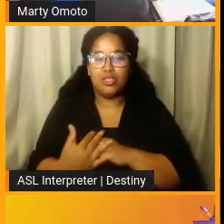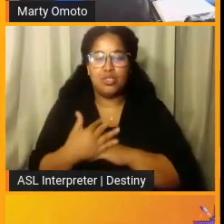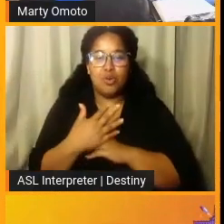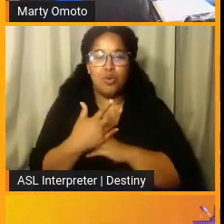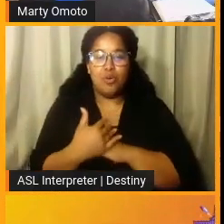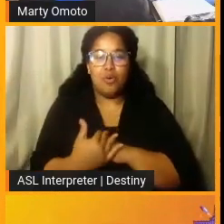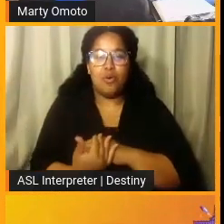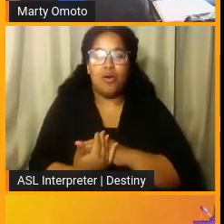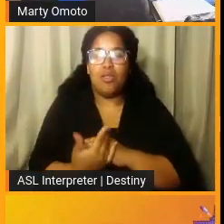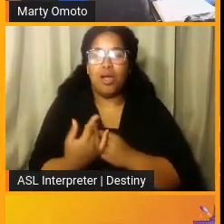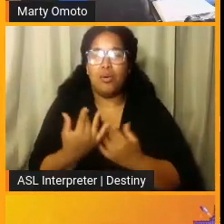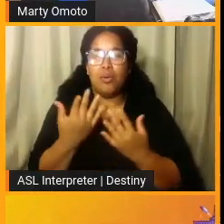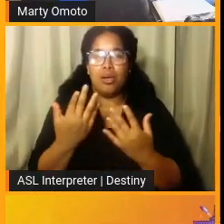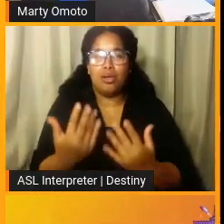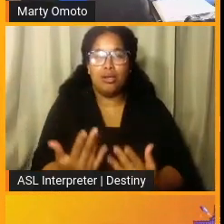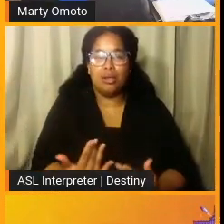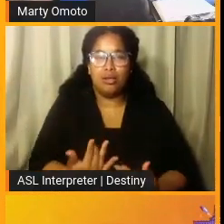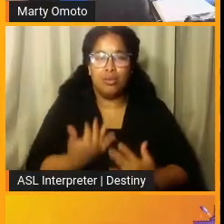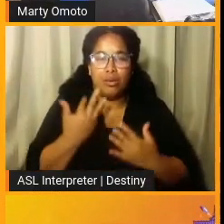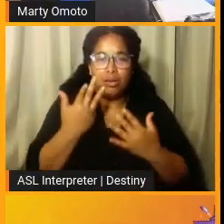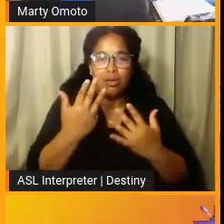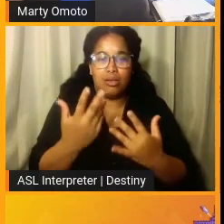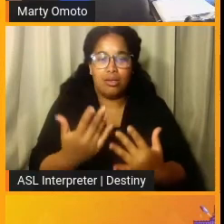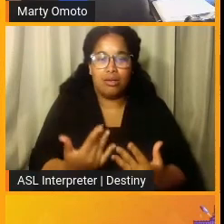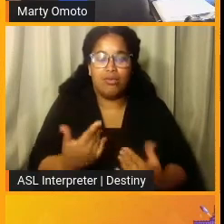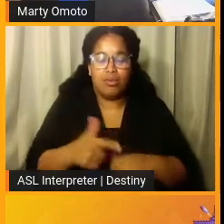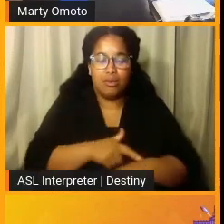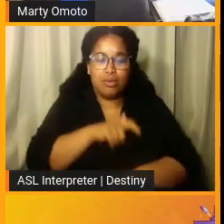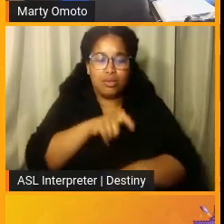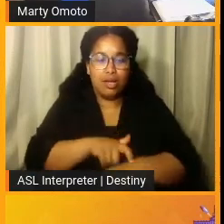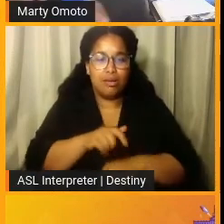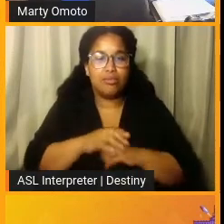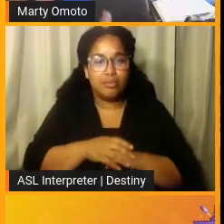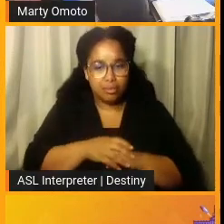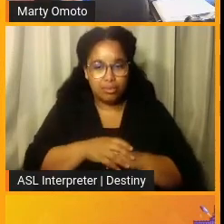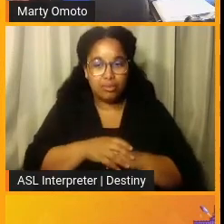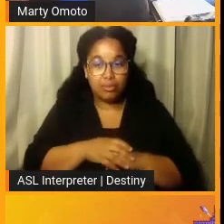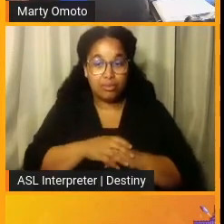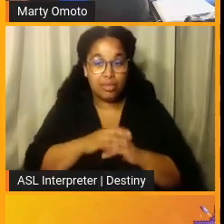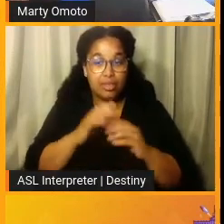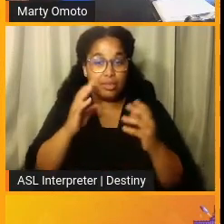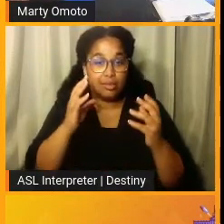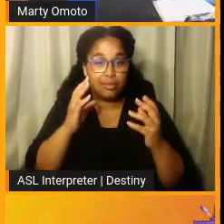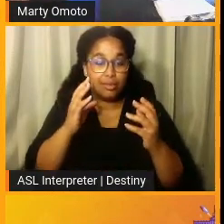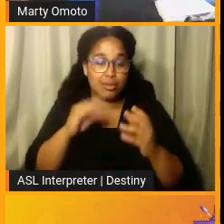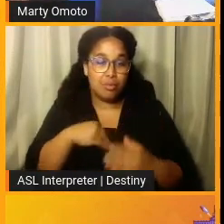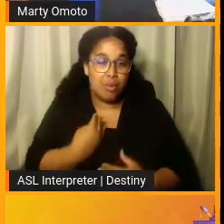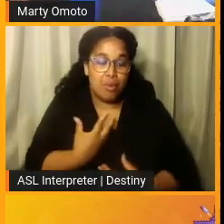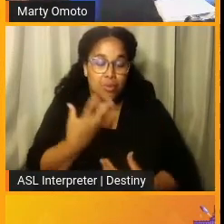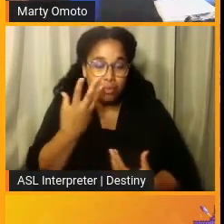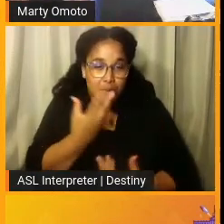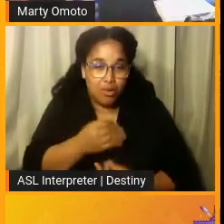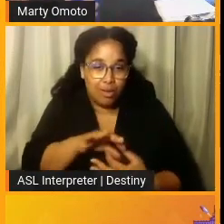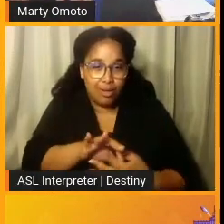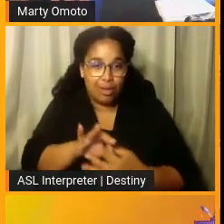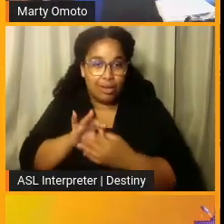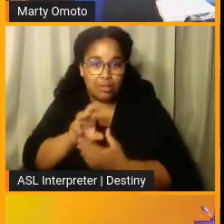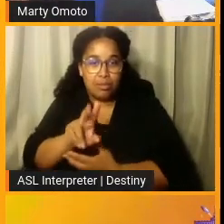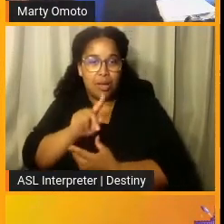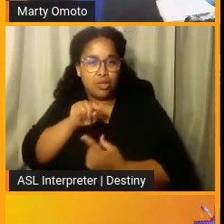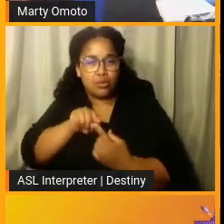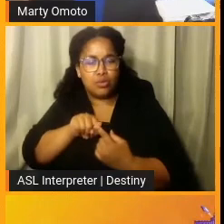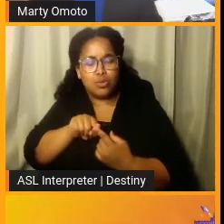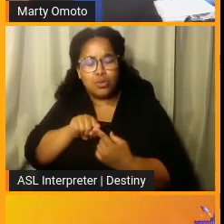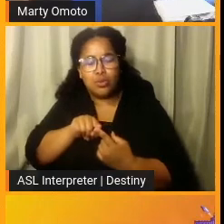us so long. And I always loved this poem because again, it links back to not only